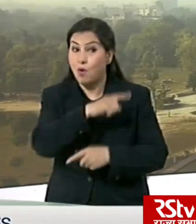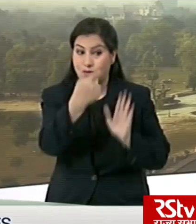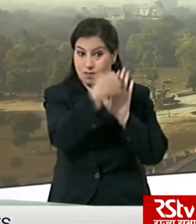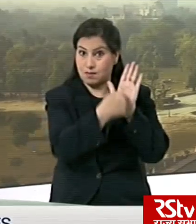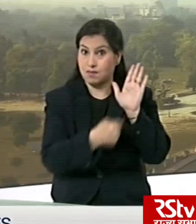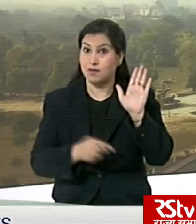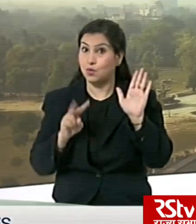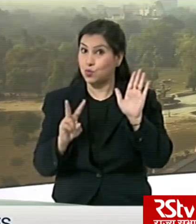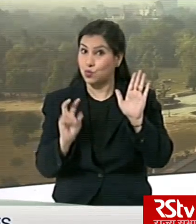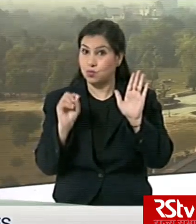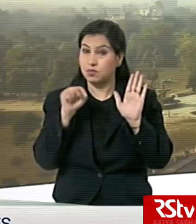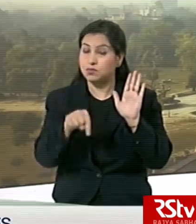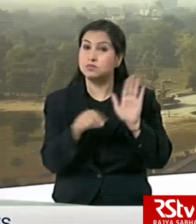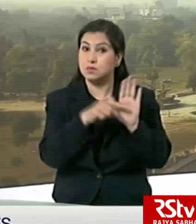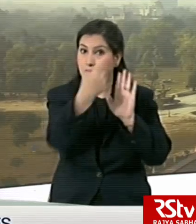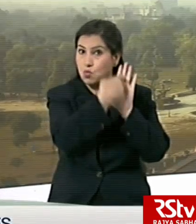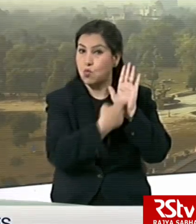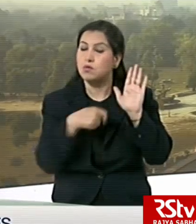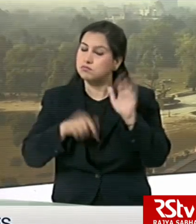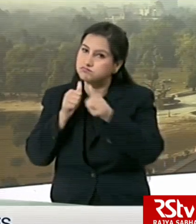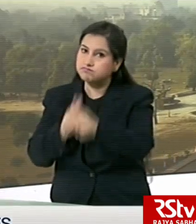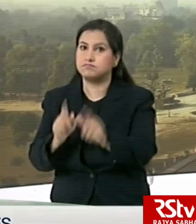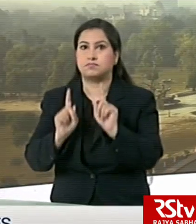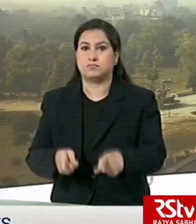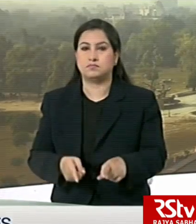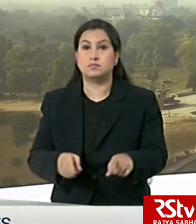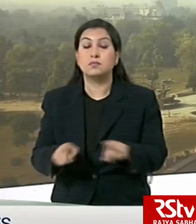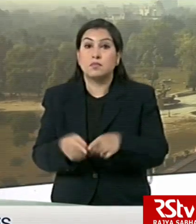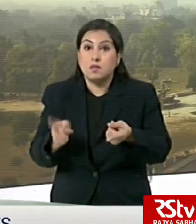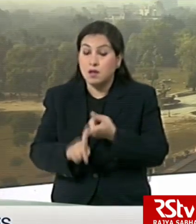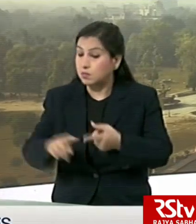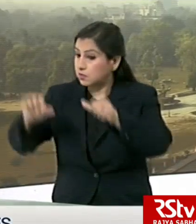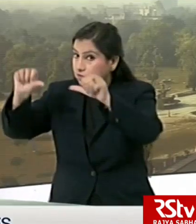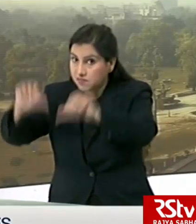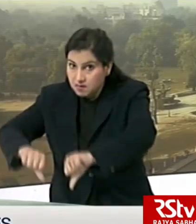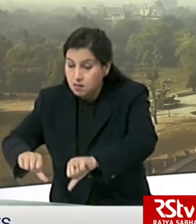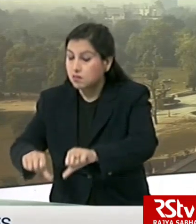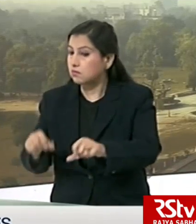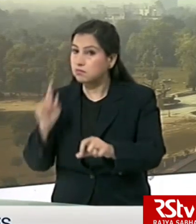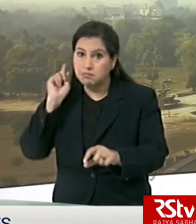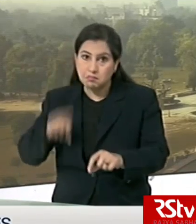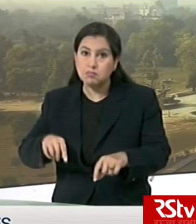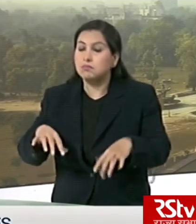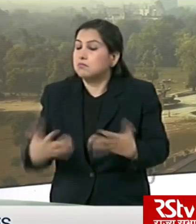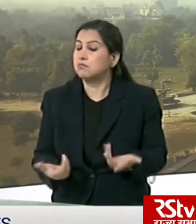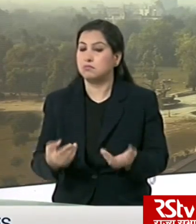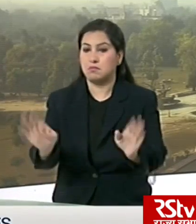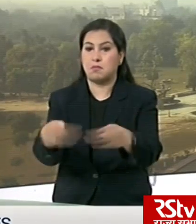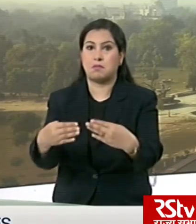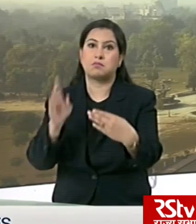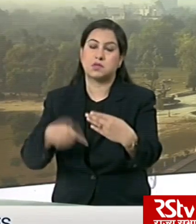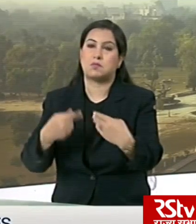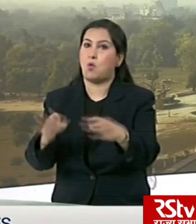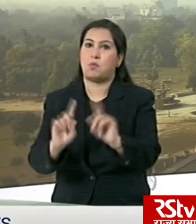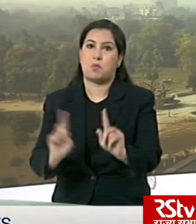related to the lockdown 2.0 guidelines. The failure will mean no relaxation in the restrictions from the 20th